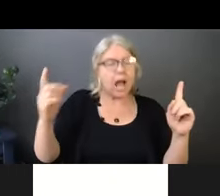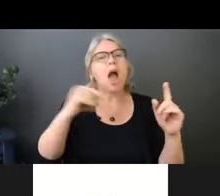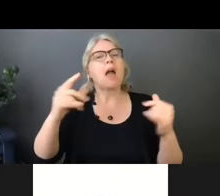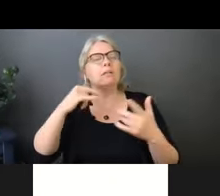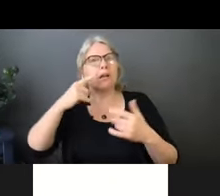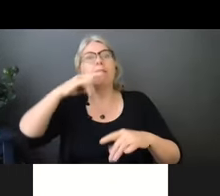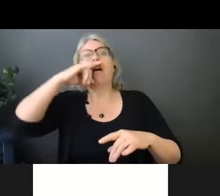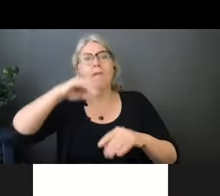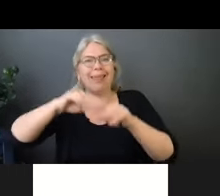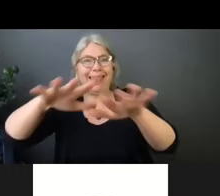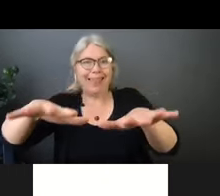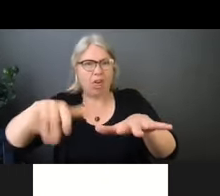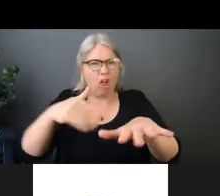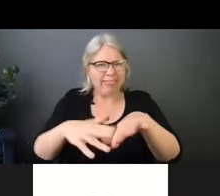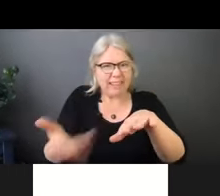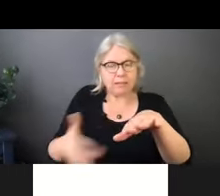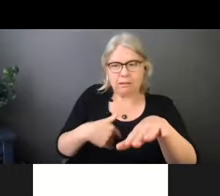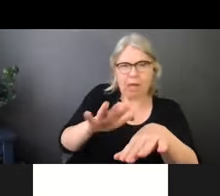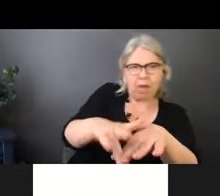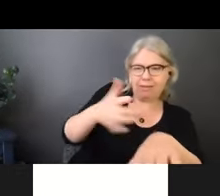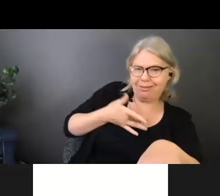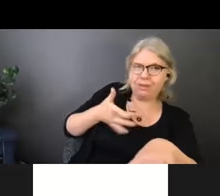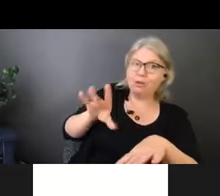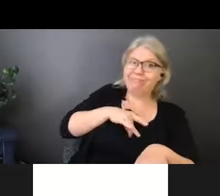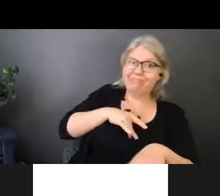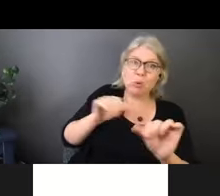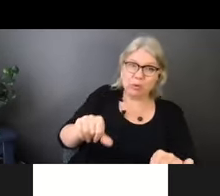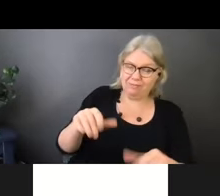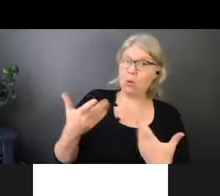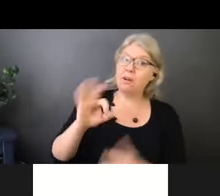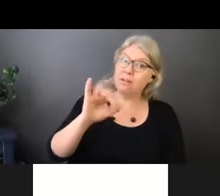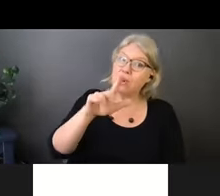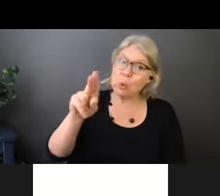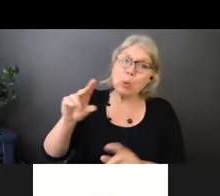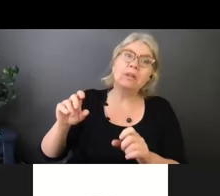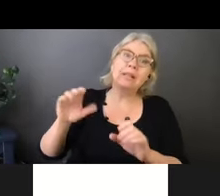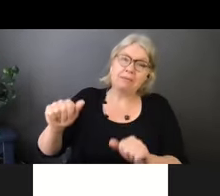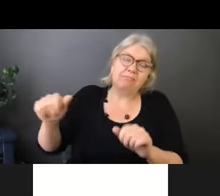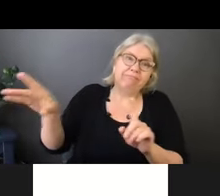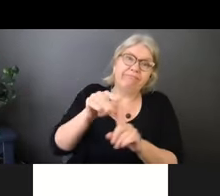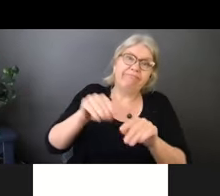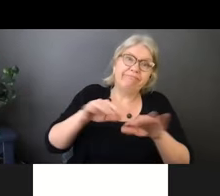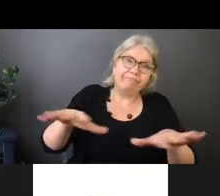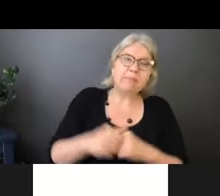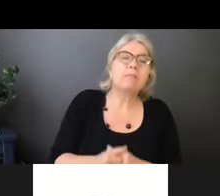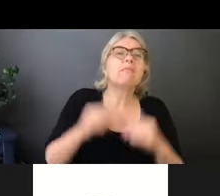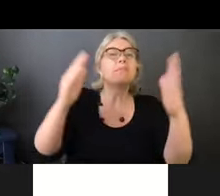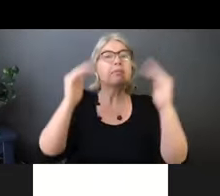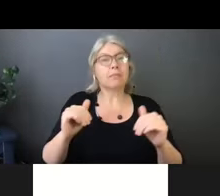So what is COVID-19? It's a virus that's transmitted via droplets from close, unprotected contact.